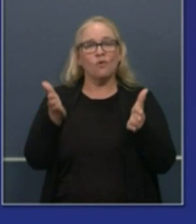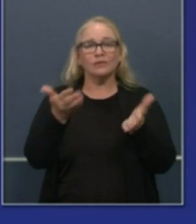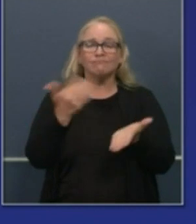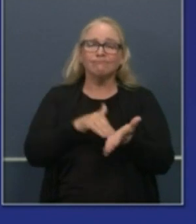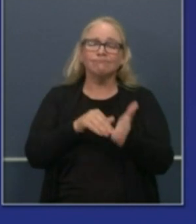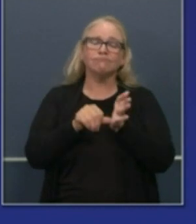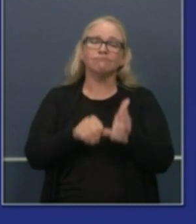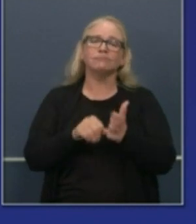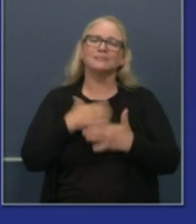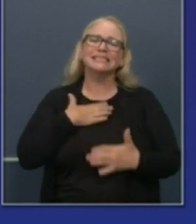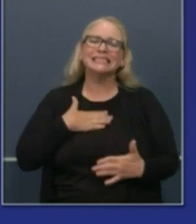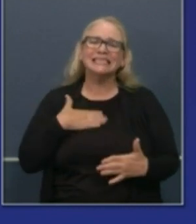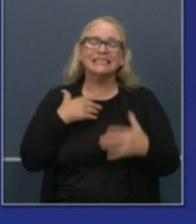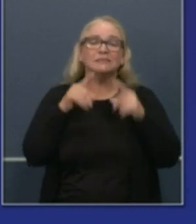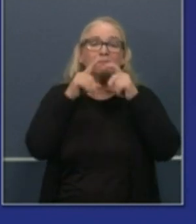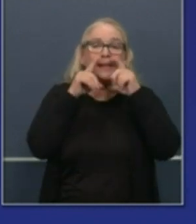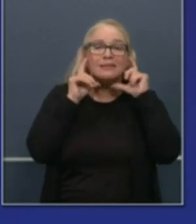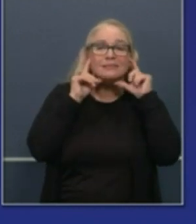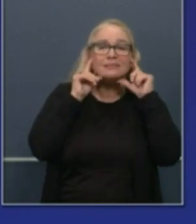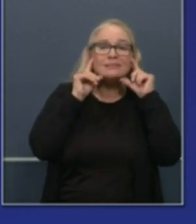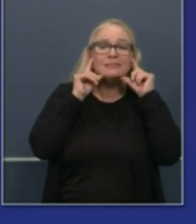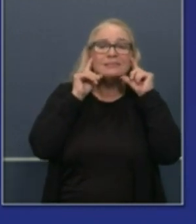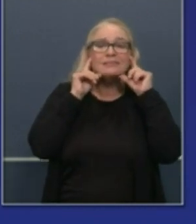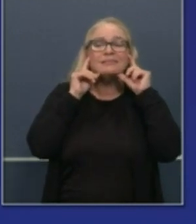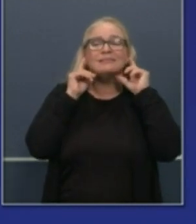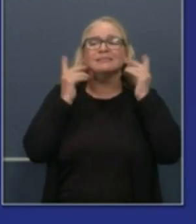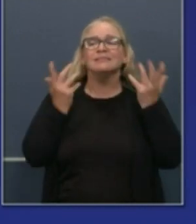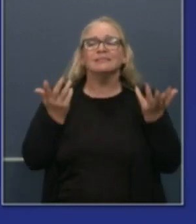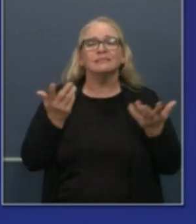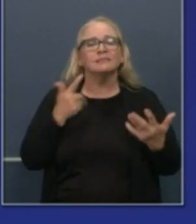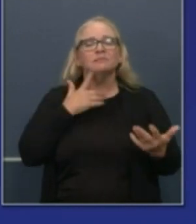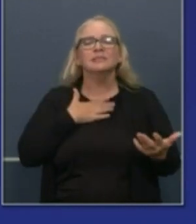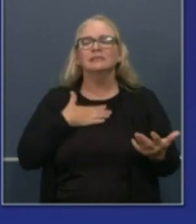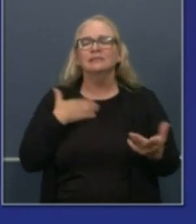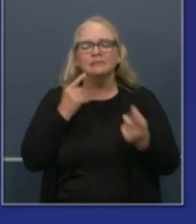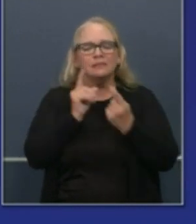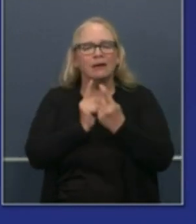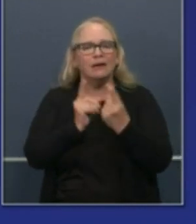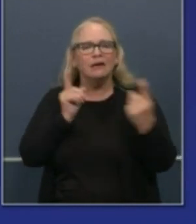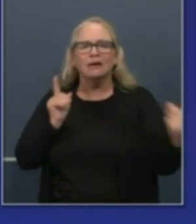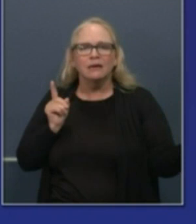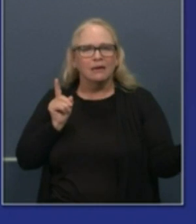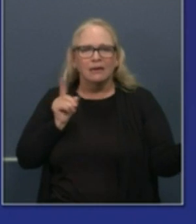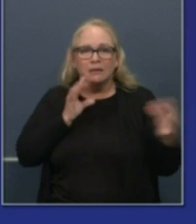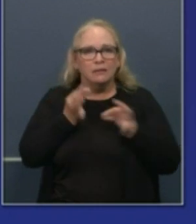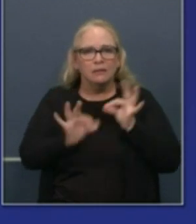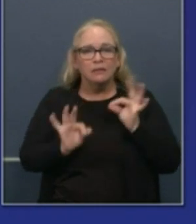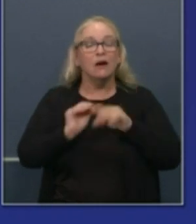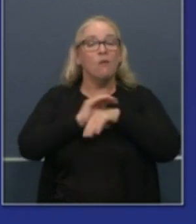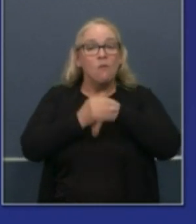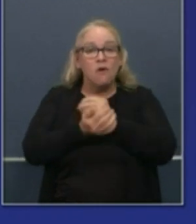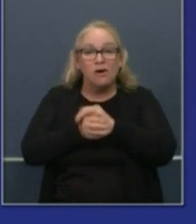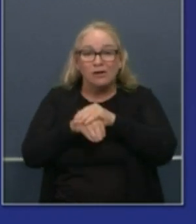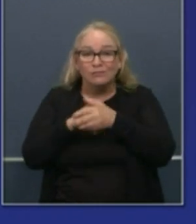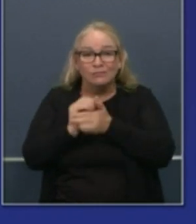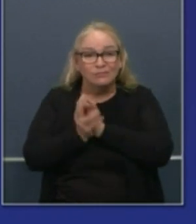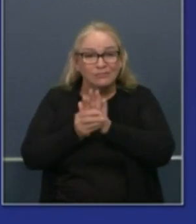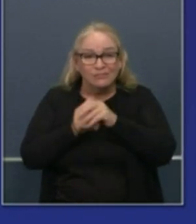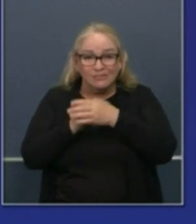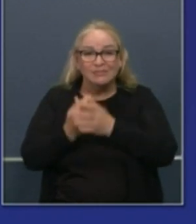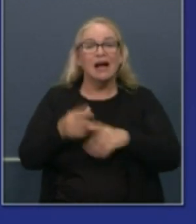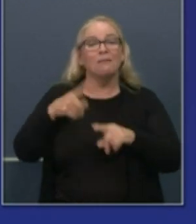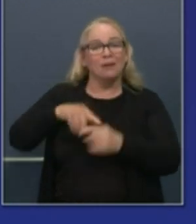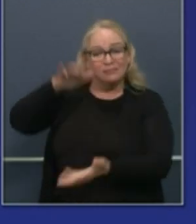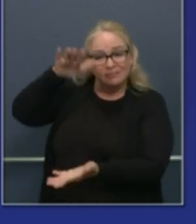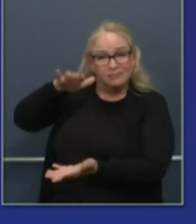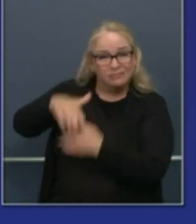masks as we did today once again encouraging you to practice the physical distancing wash your hands sanitation always top